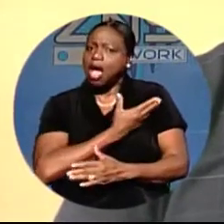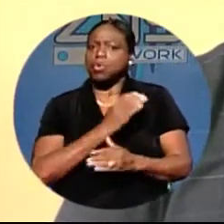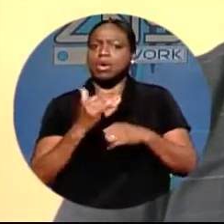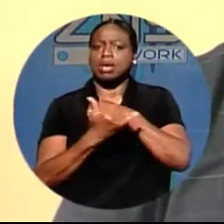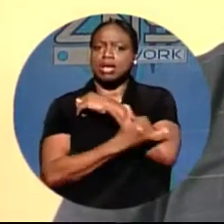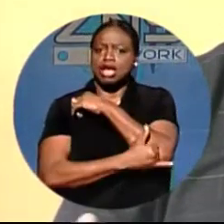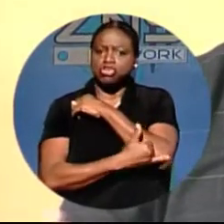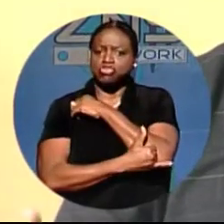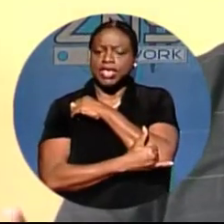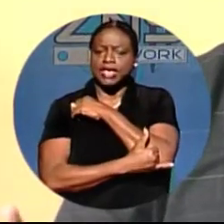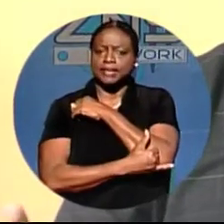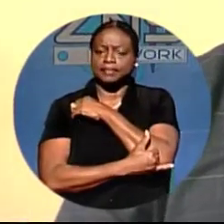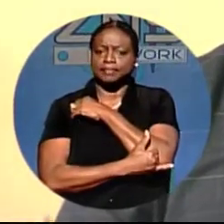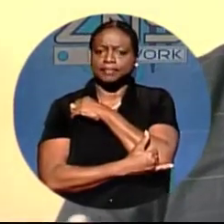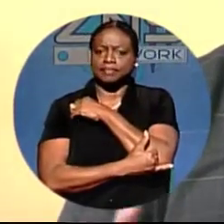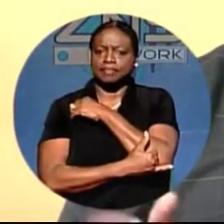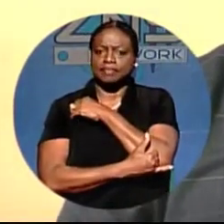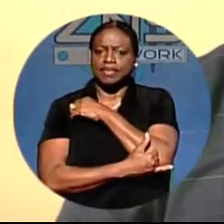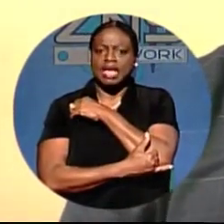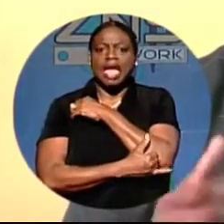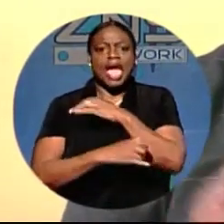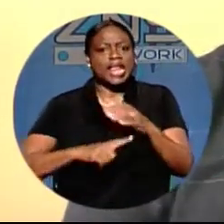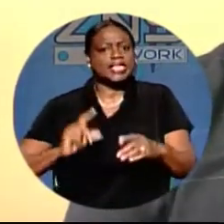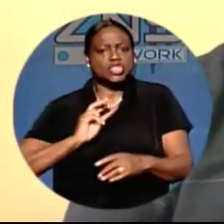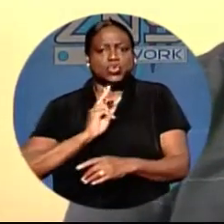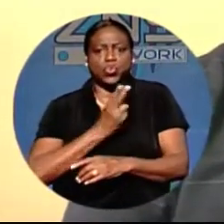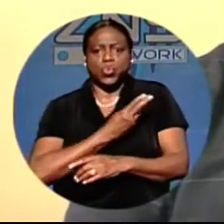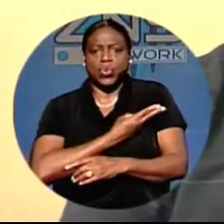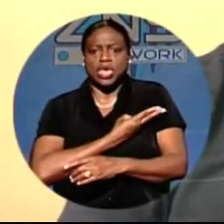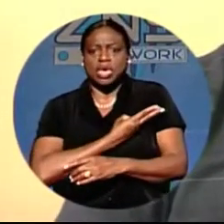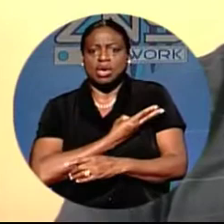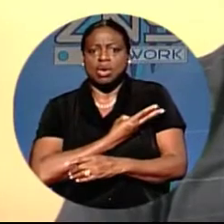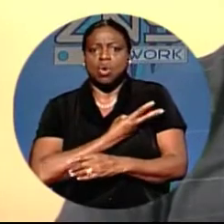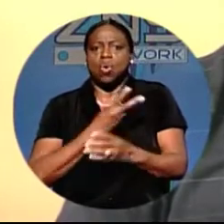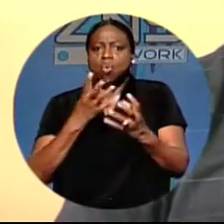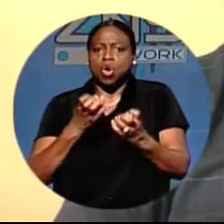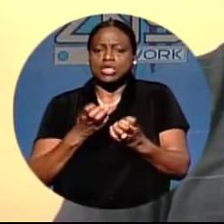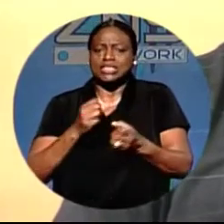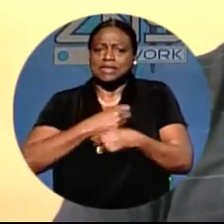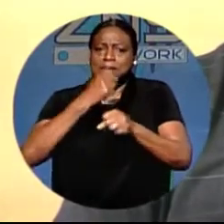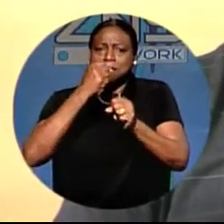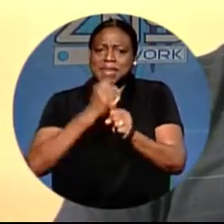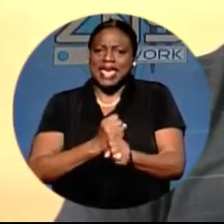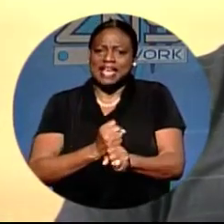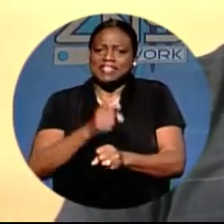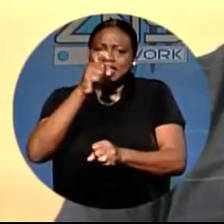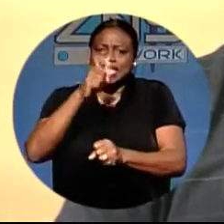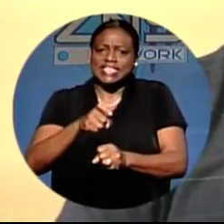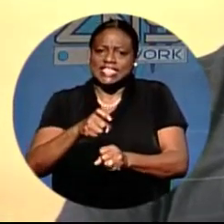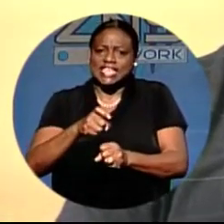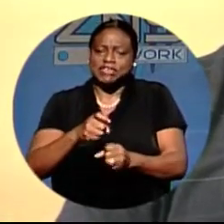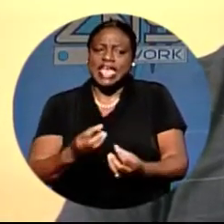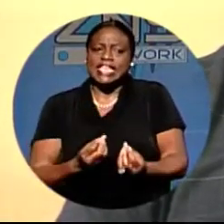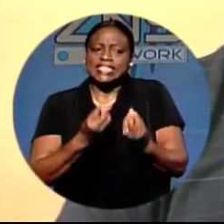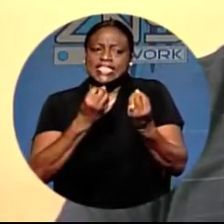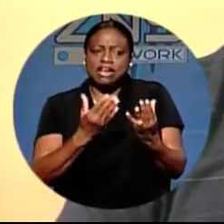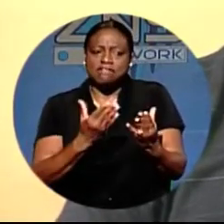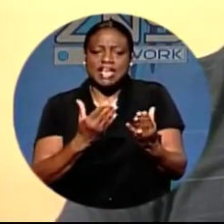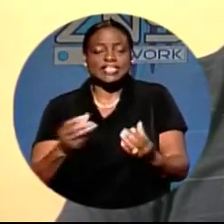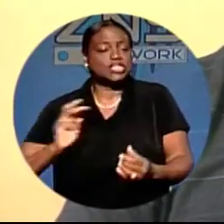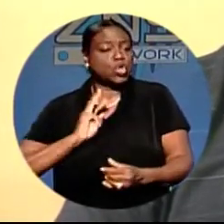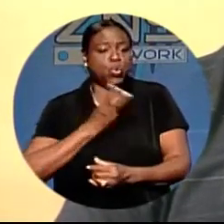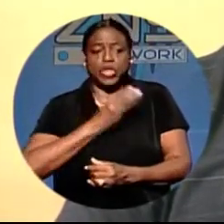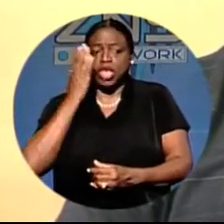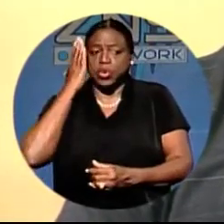unless we are willing to make the necessary sacrifices, I can say to us today that we're going to lose